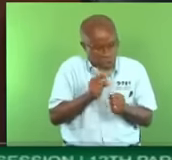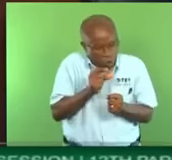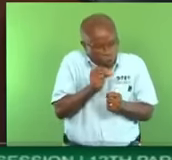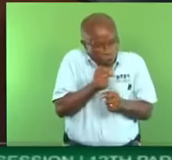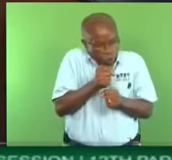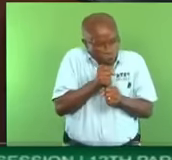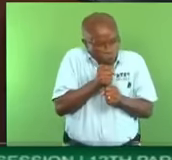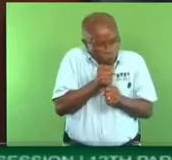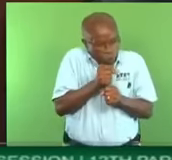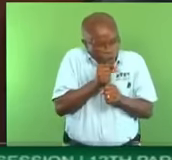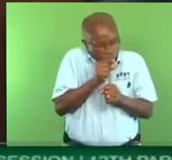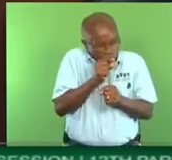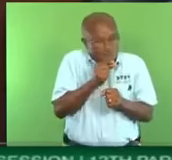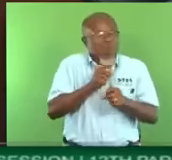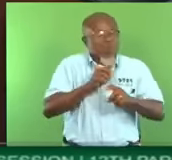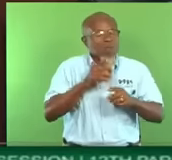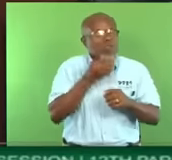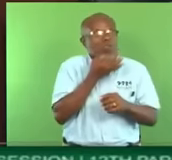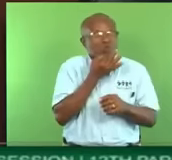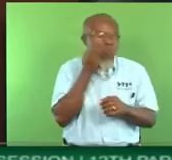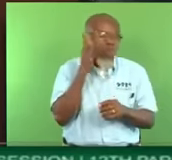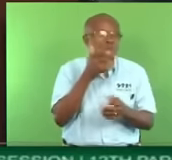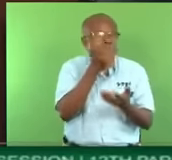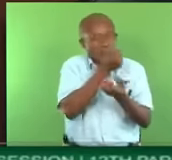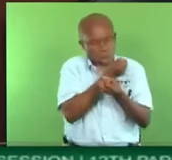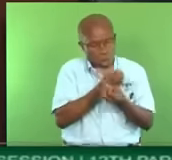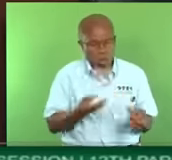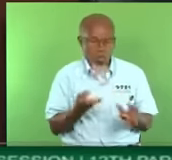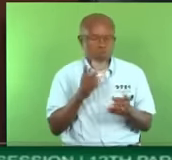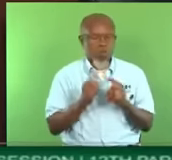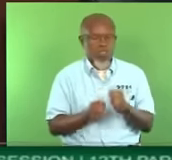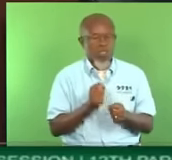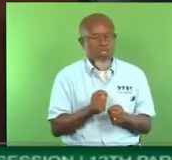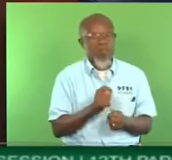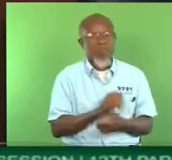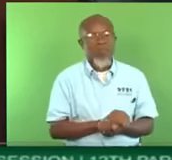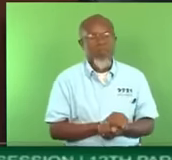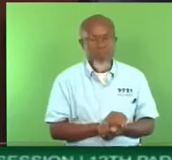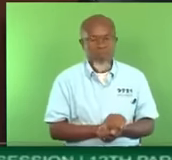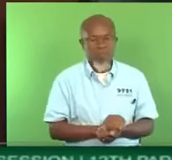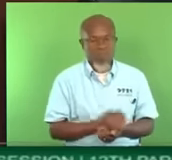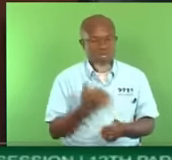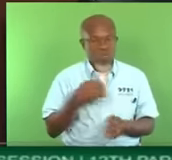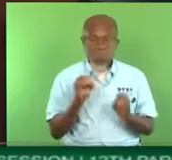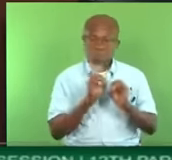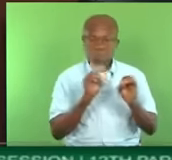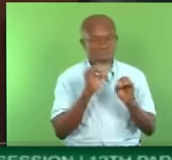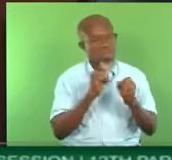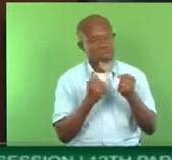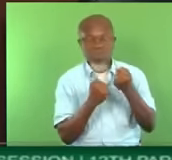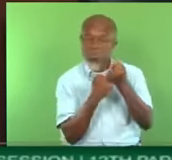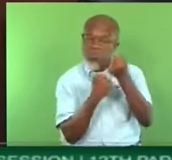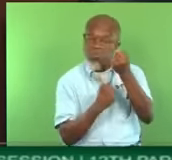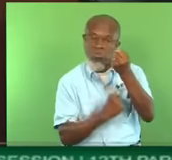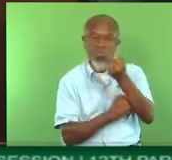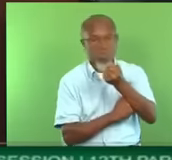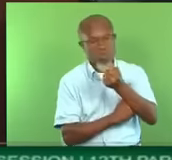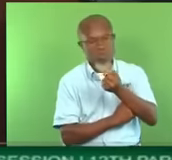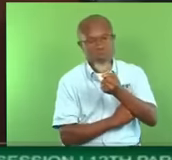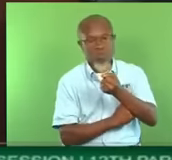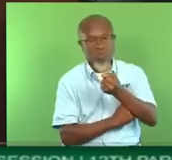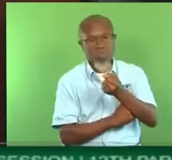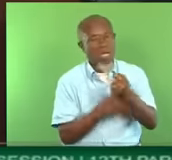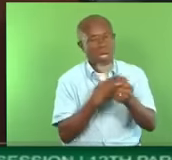Madam Deputy Speaker. They have no support, and today they are a minority government with no moral